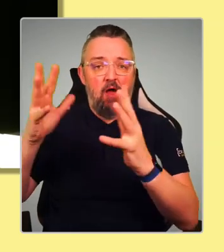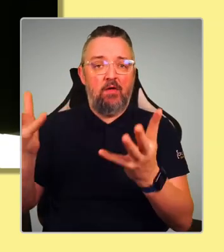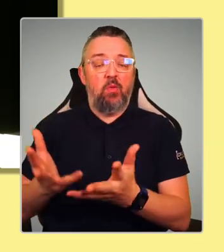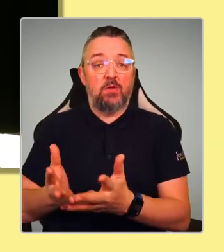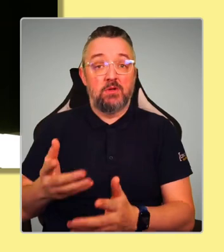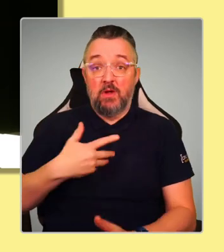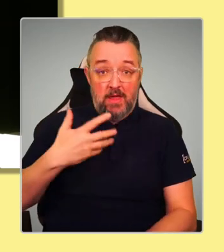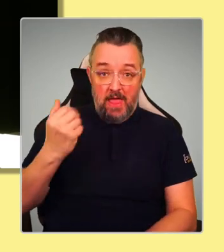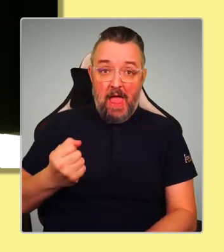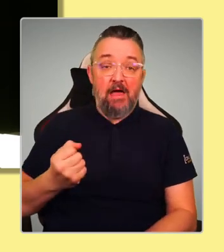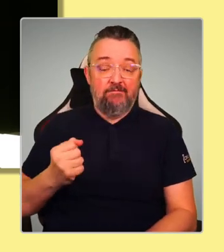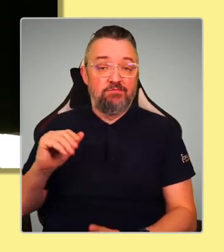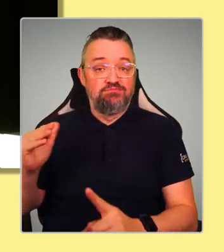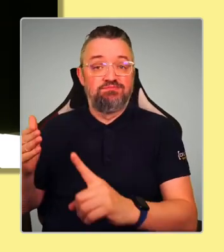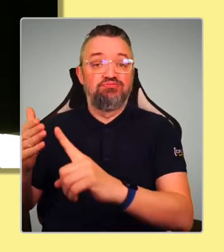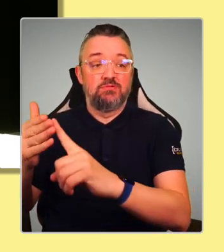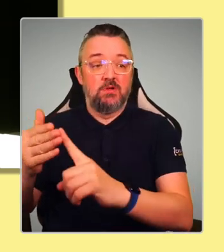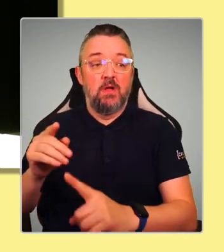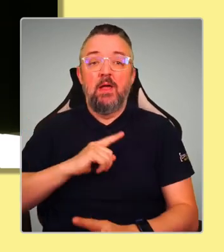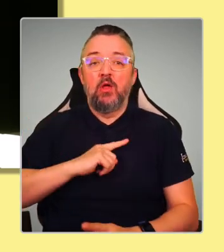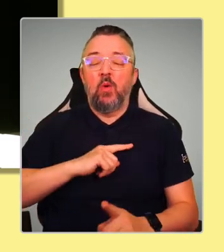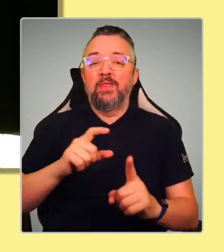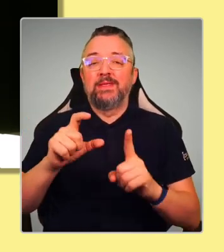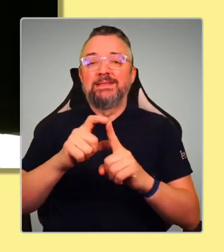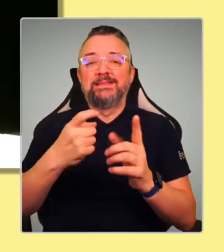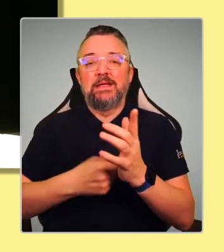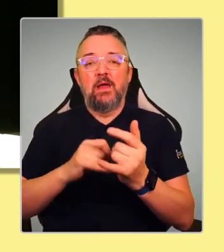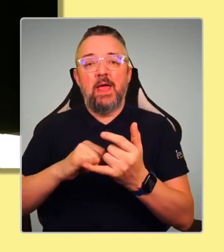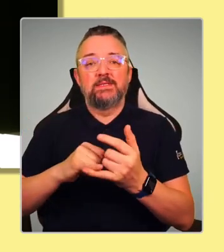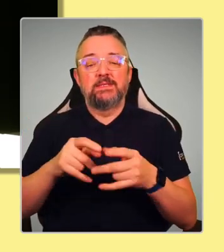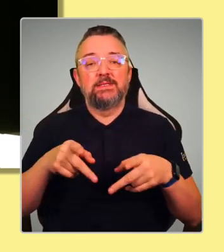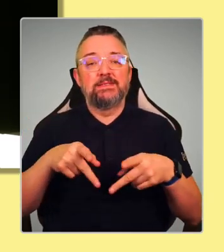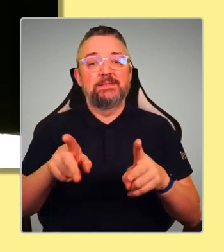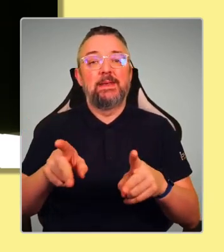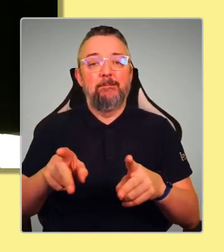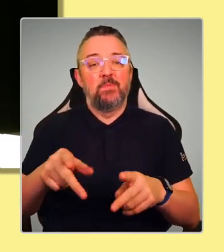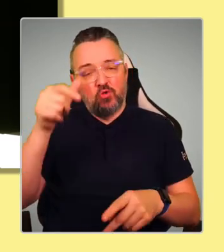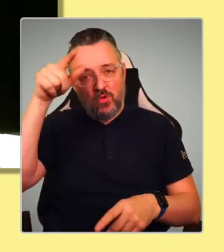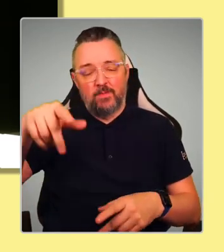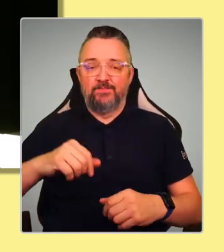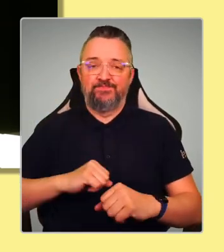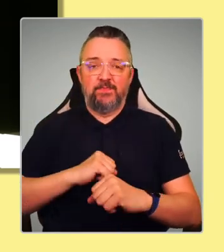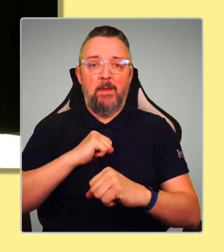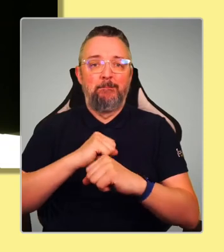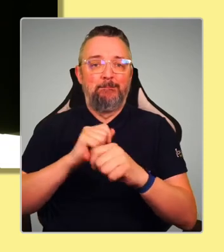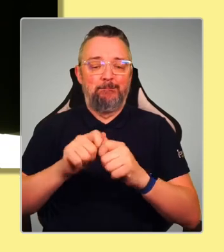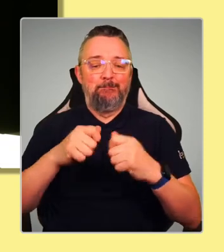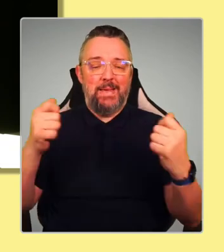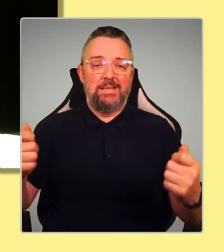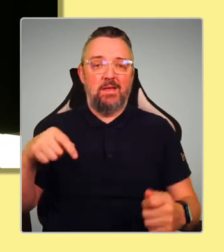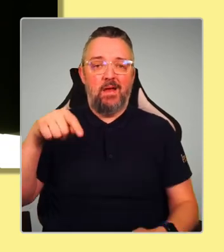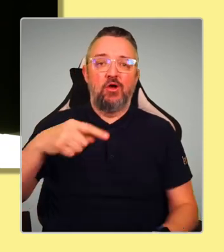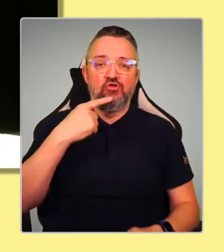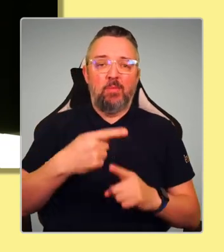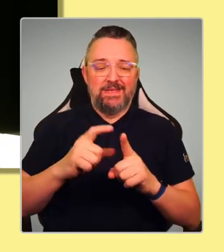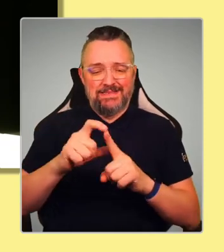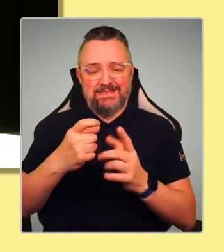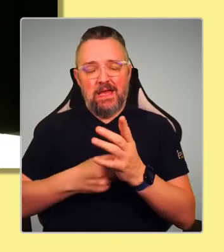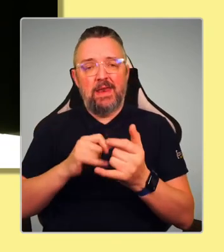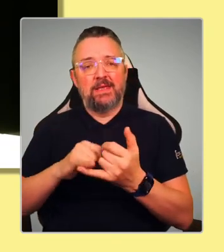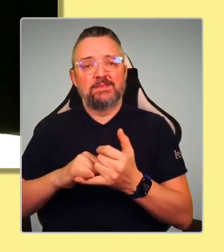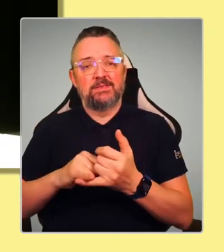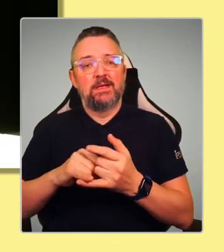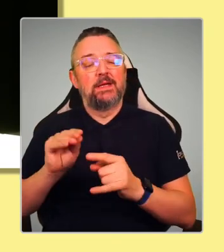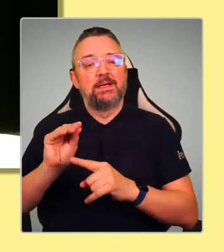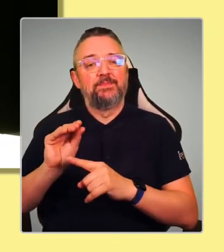And that's actually why the DRS scheme is really important. It's kind of fair bit of media, as you can imagine, in the contest already. A DRS scheme, if you think about it, we